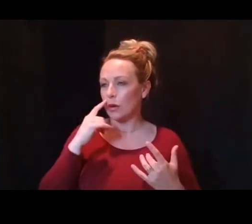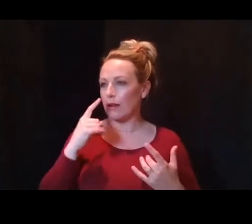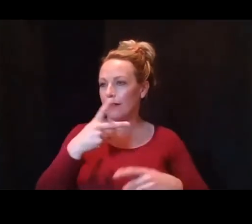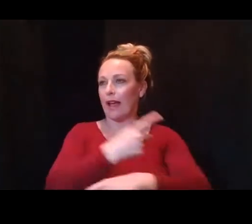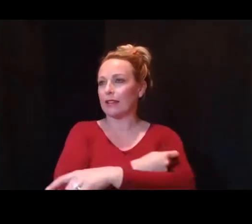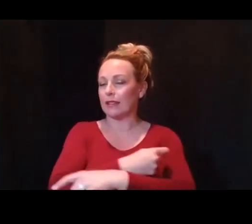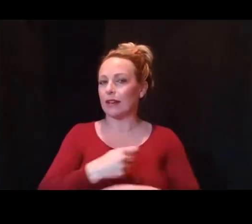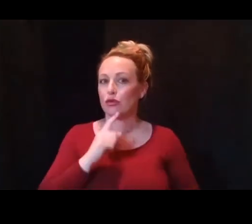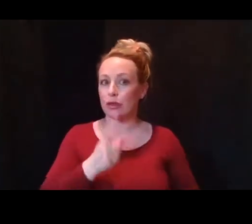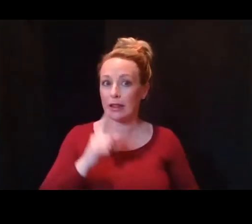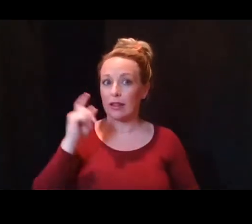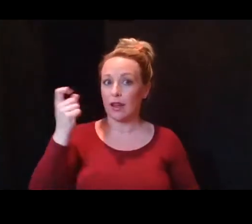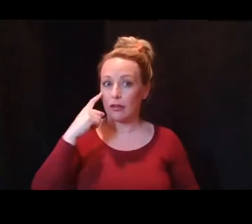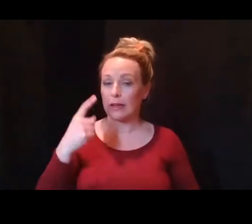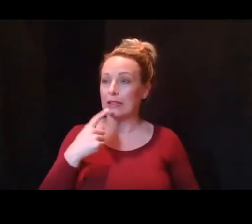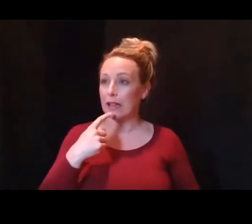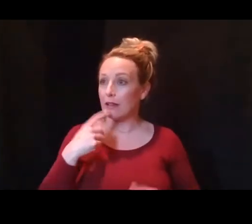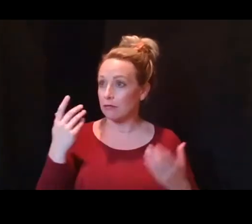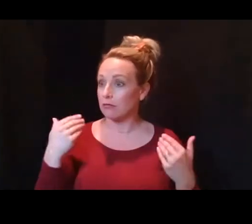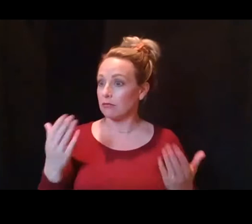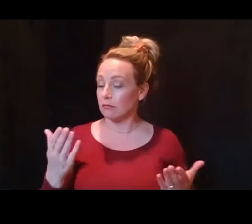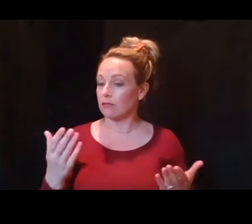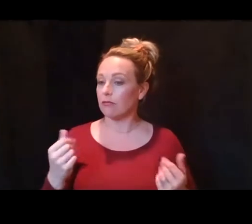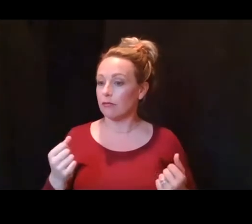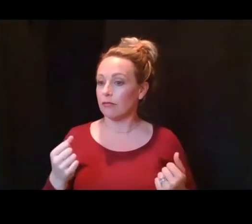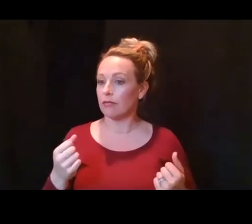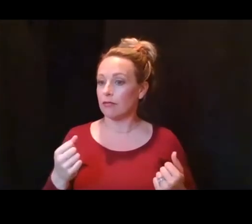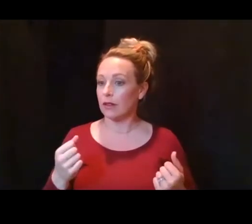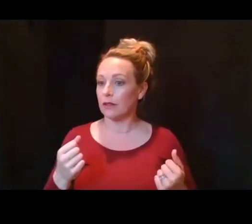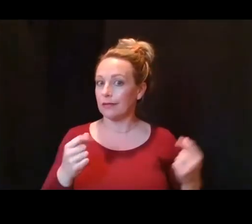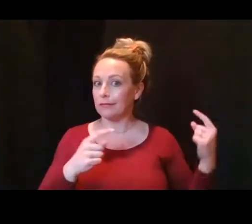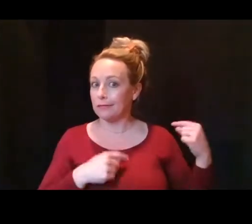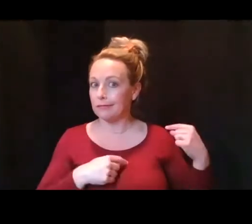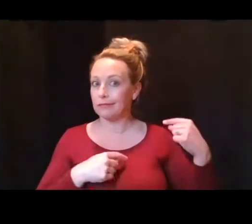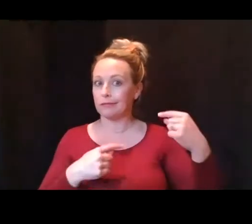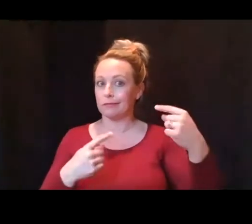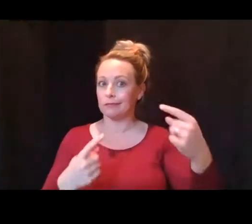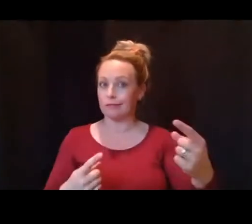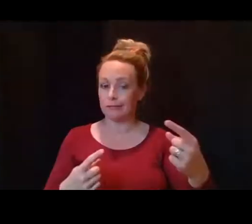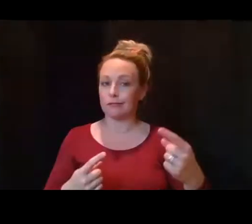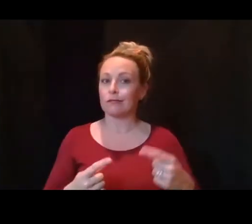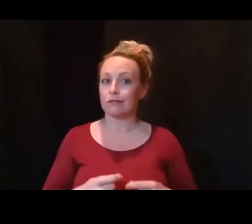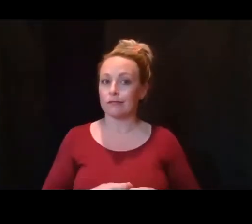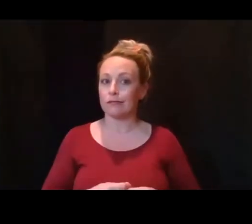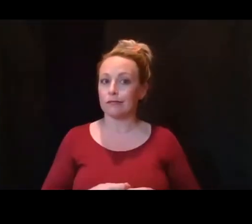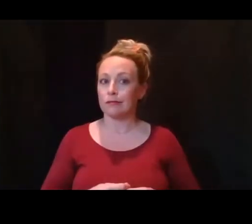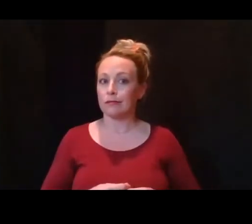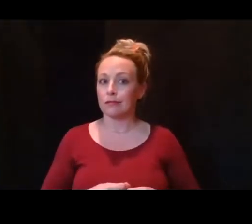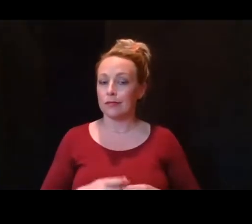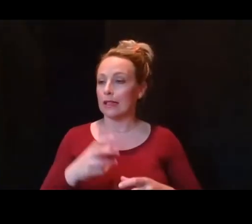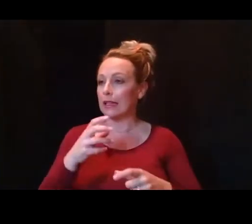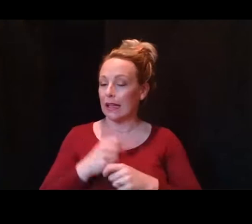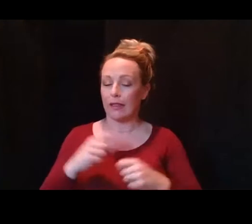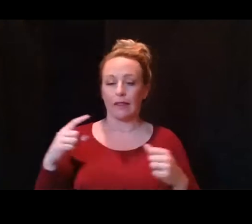contrary, the government is saying, as we have been saying all along, get the first